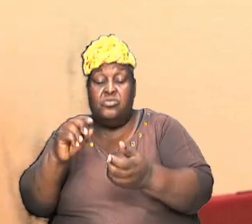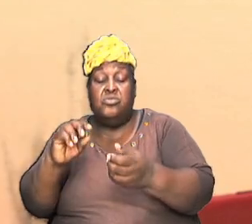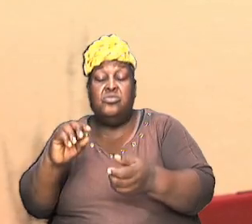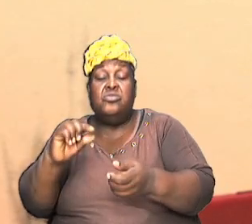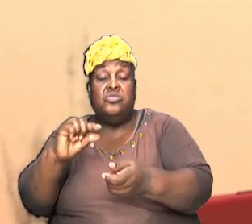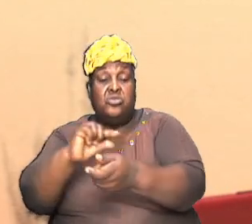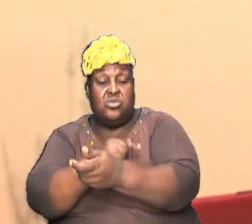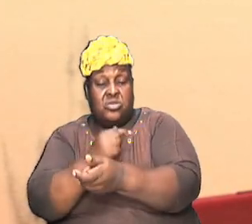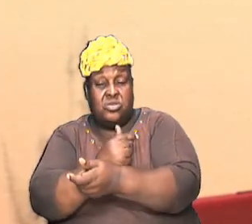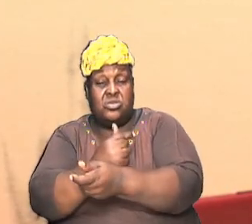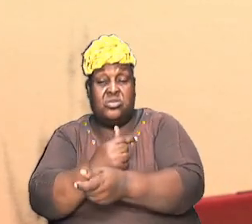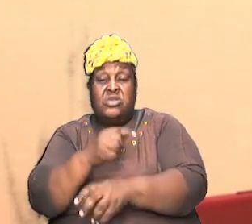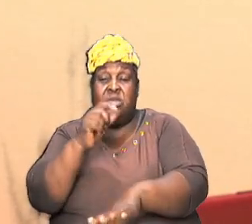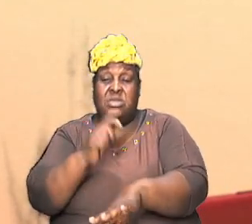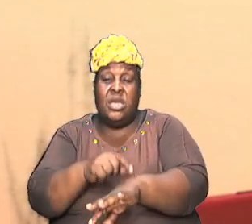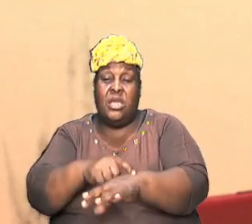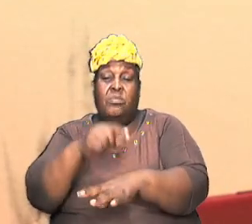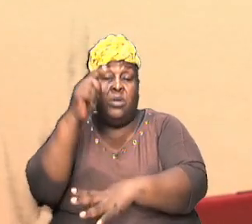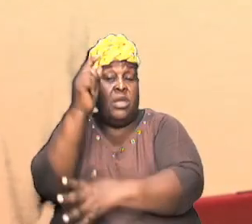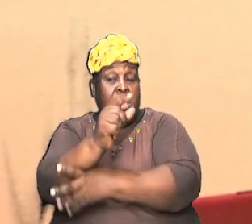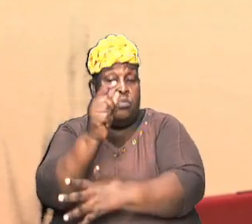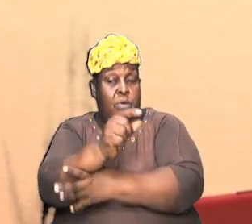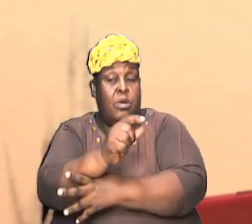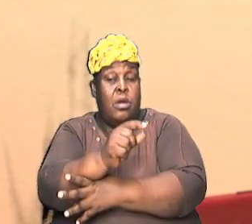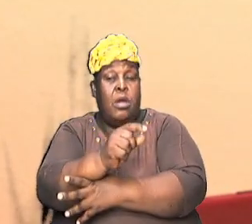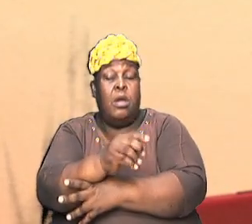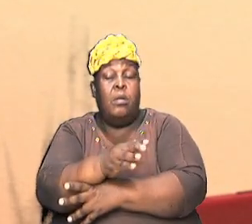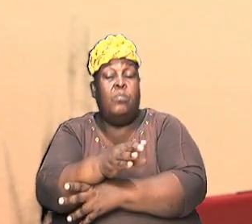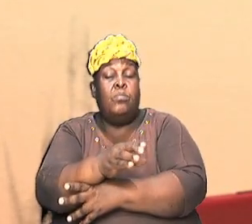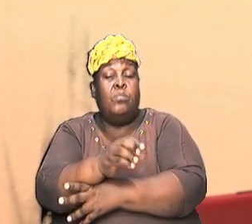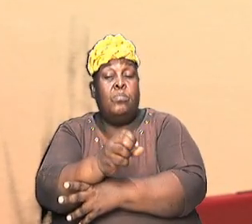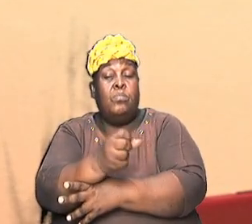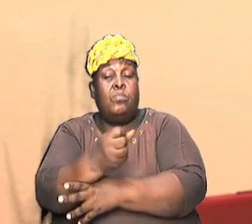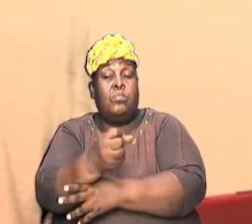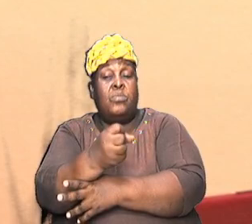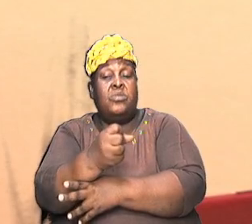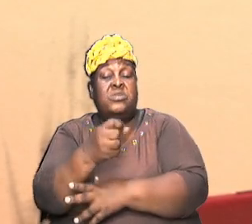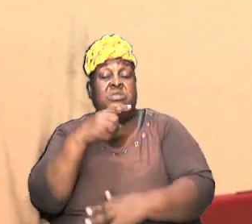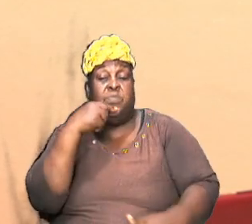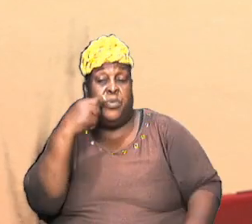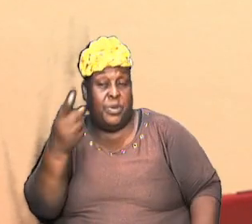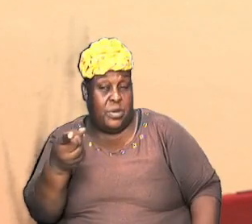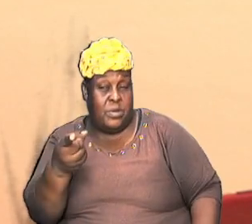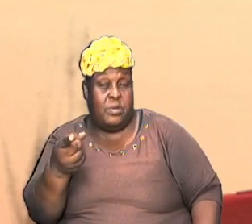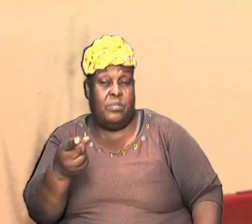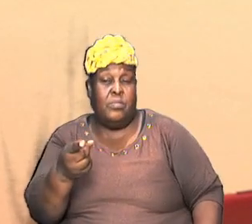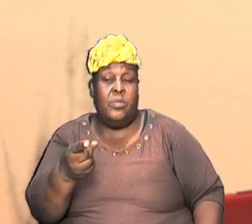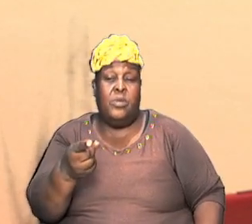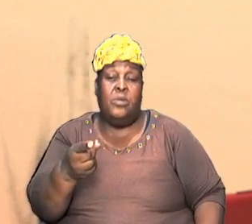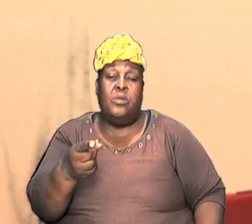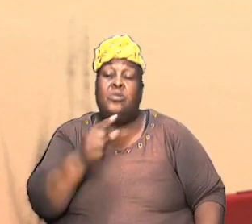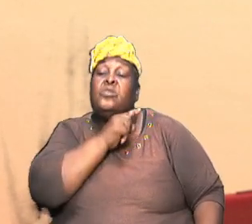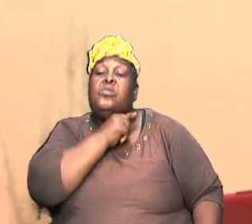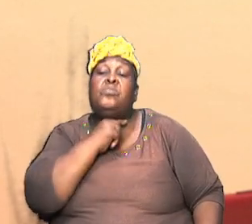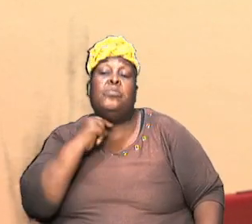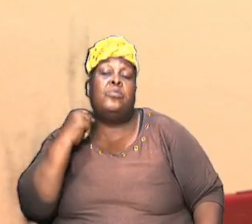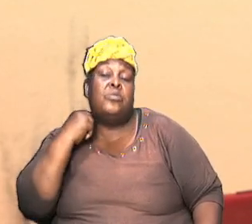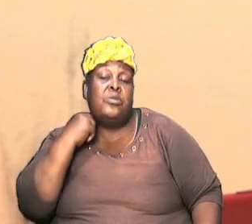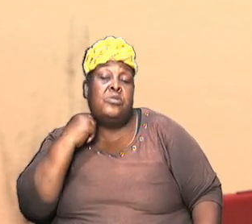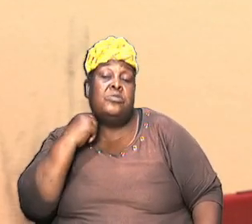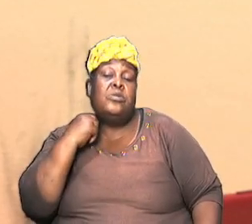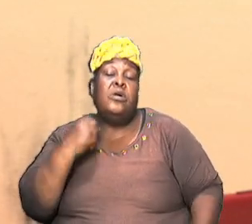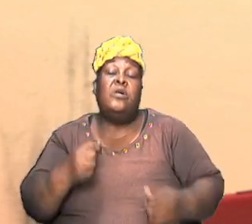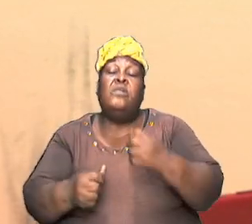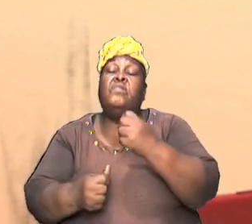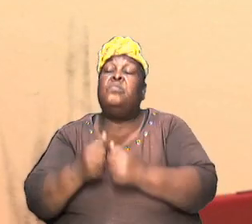at a time when Abraham was there that Abraham was speaking to the priest of the